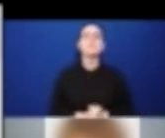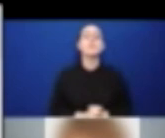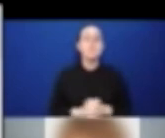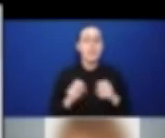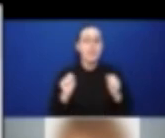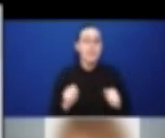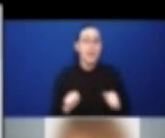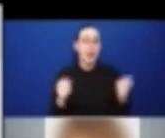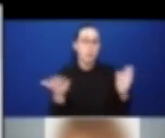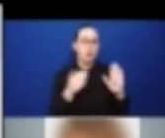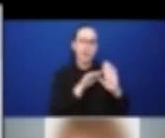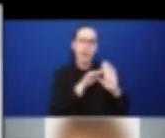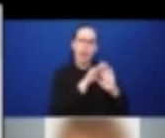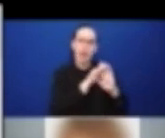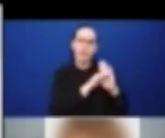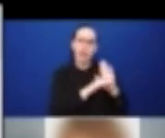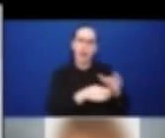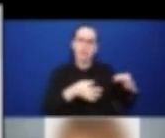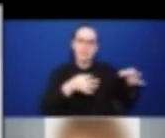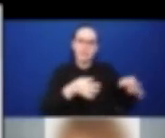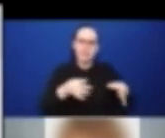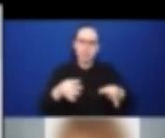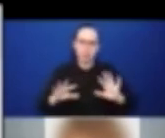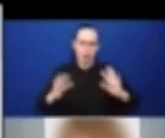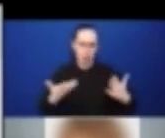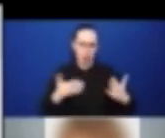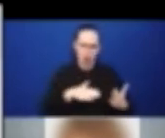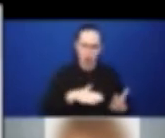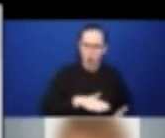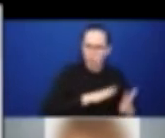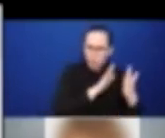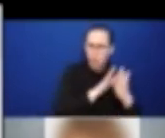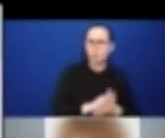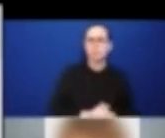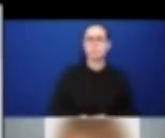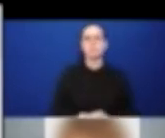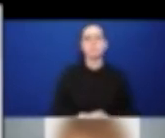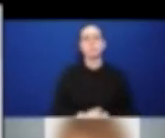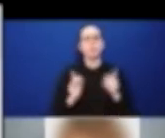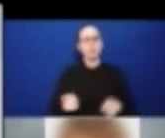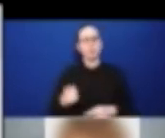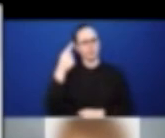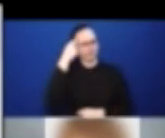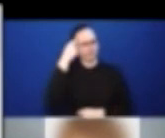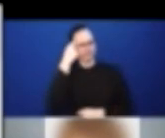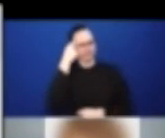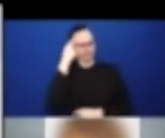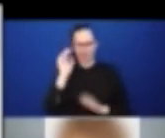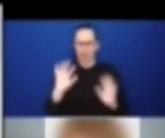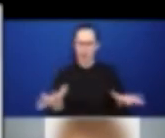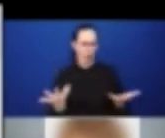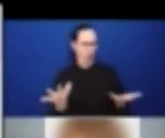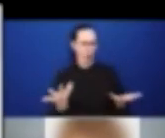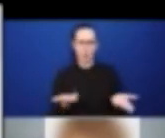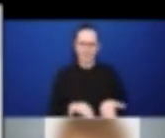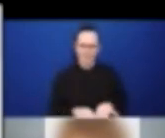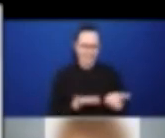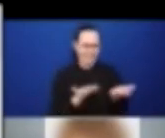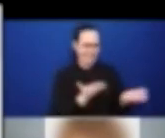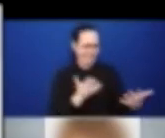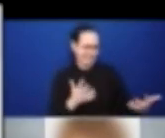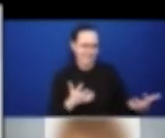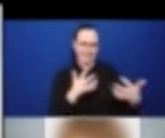provided guidance for families or for service providers on how to address the specific needs of children in this